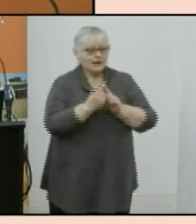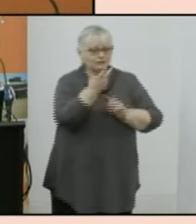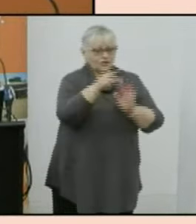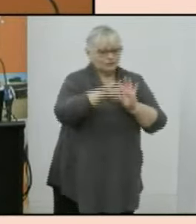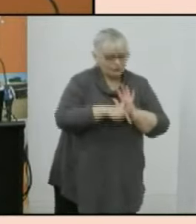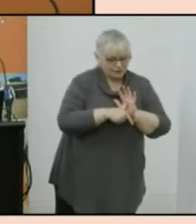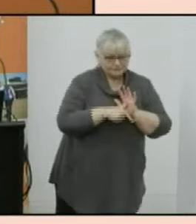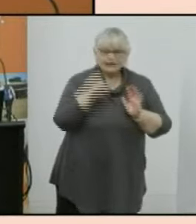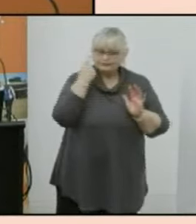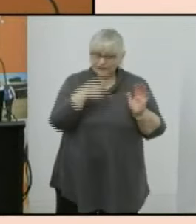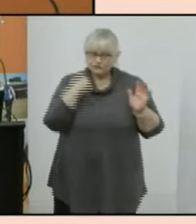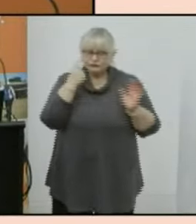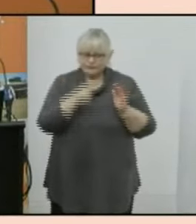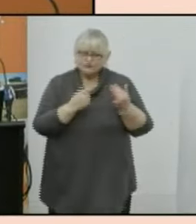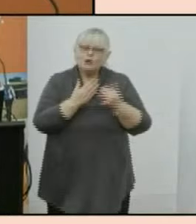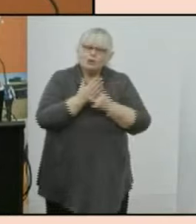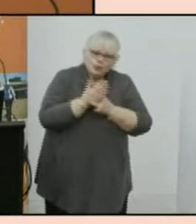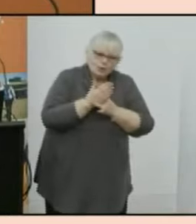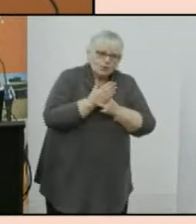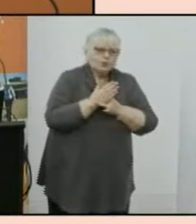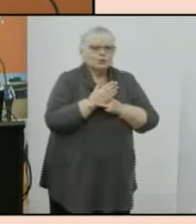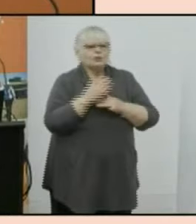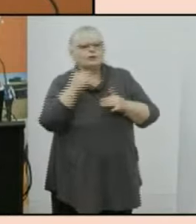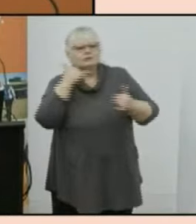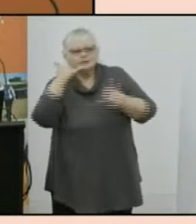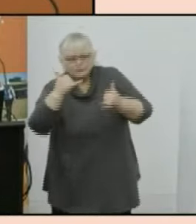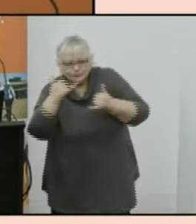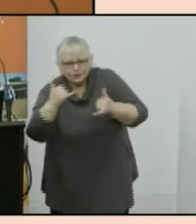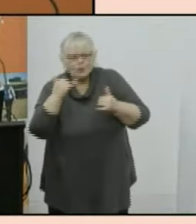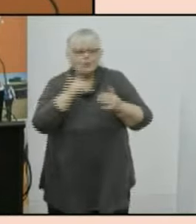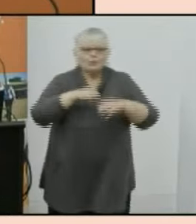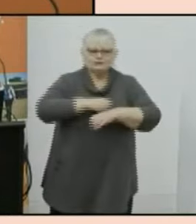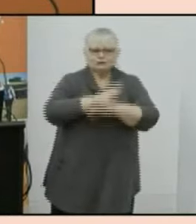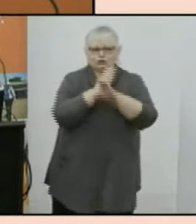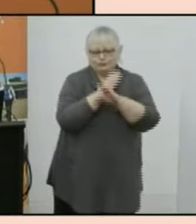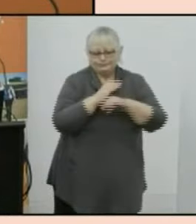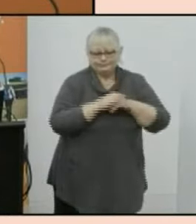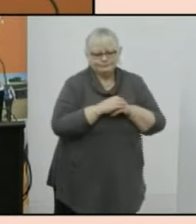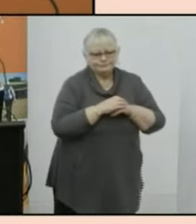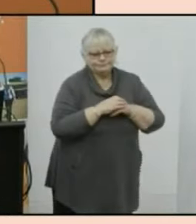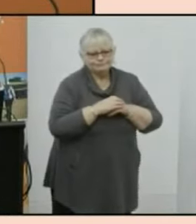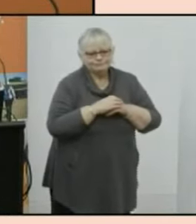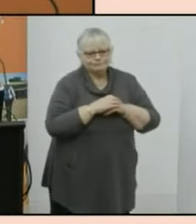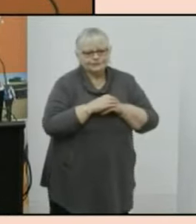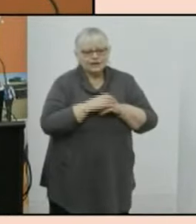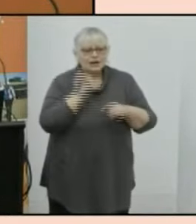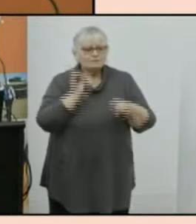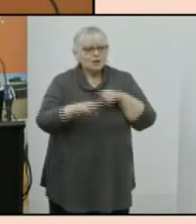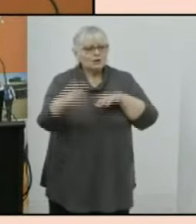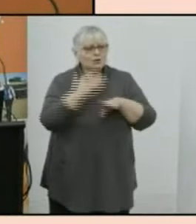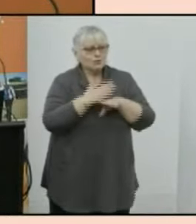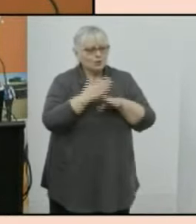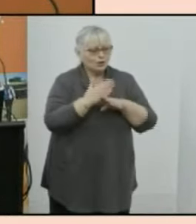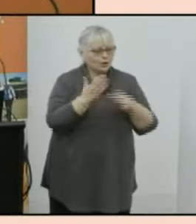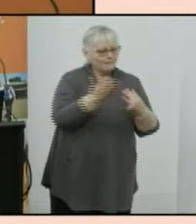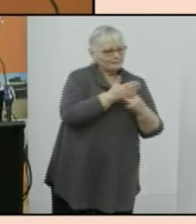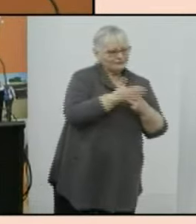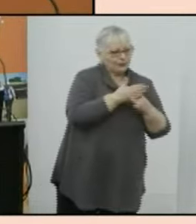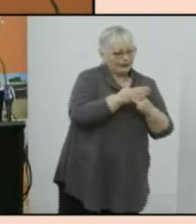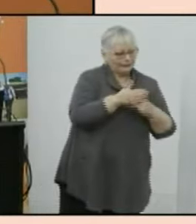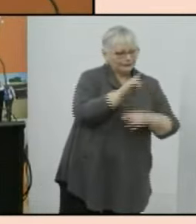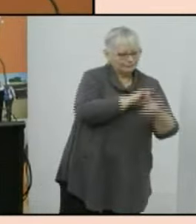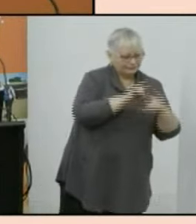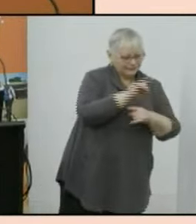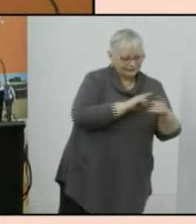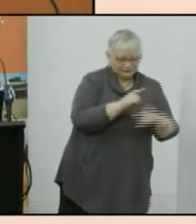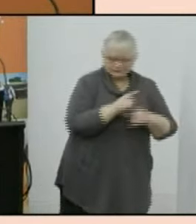in person by video conference and by teleconference a great deal of our work was undertaken between meetings with